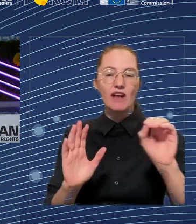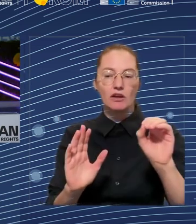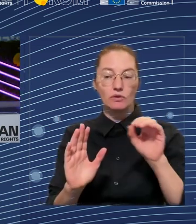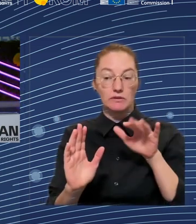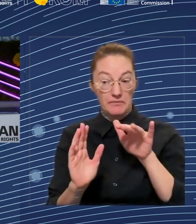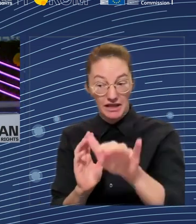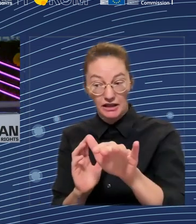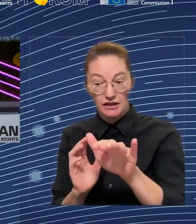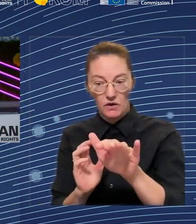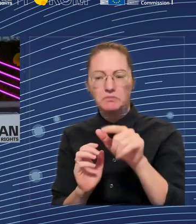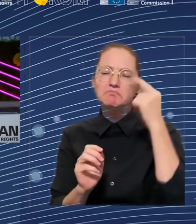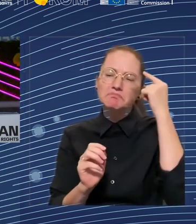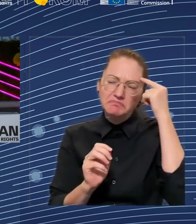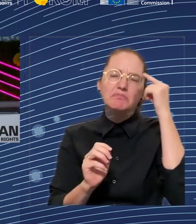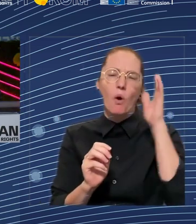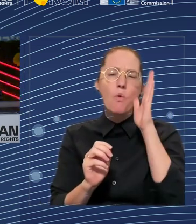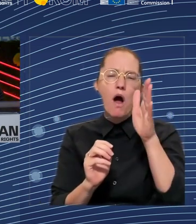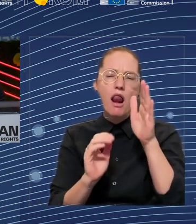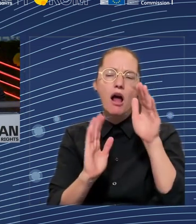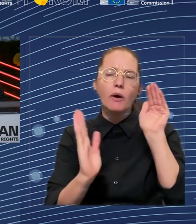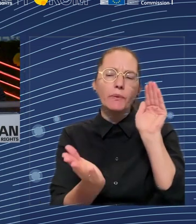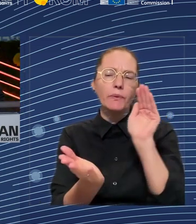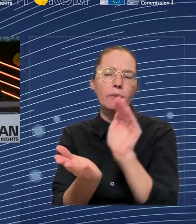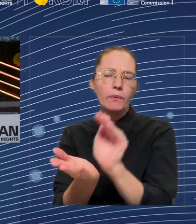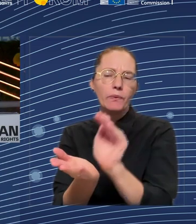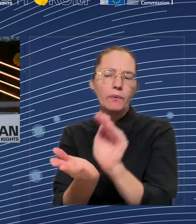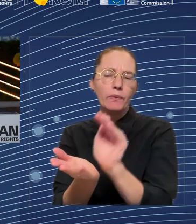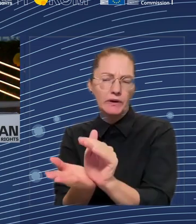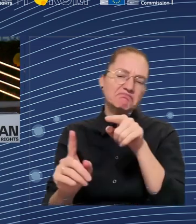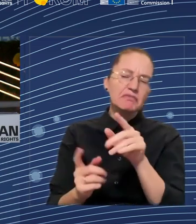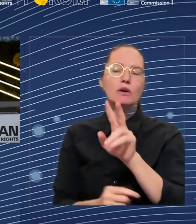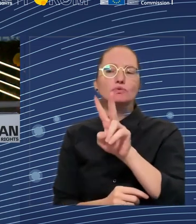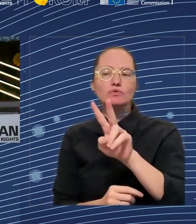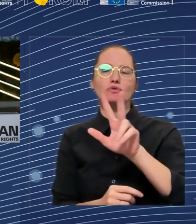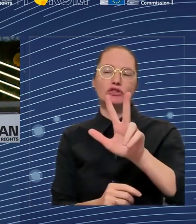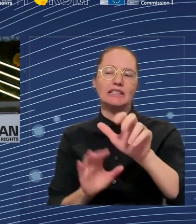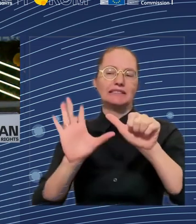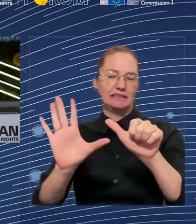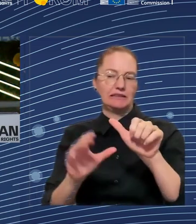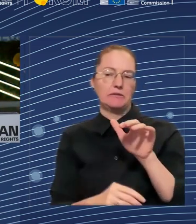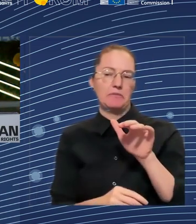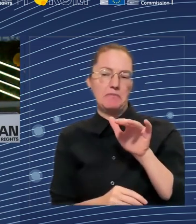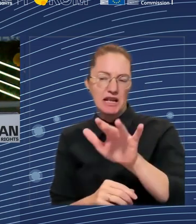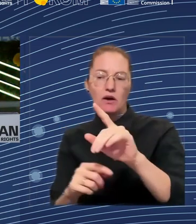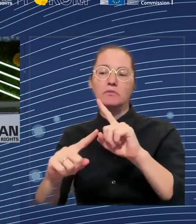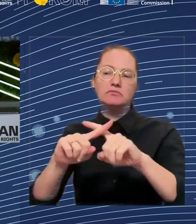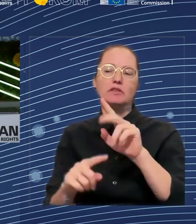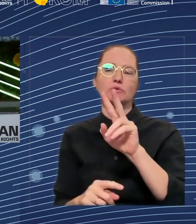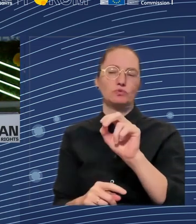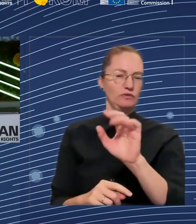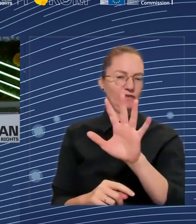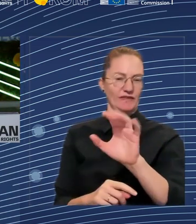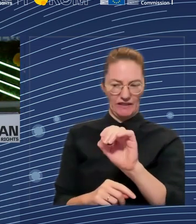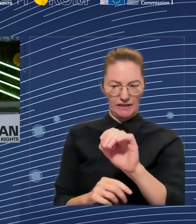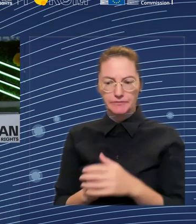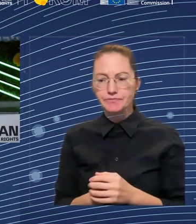which is not what we hope, but if this is assumed, then also the number of active